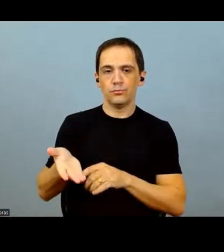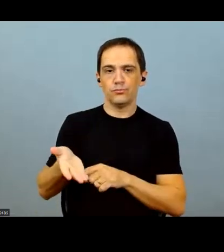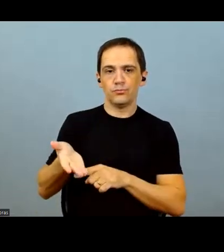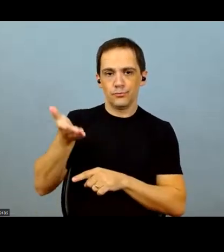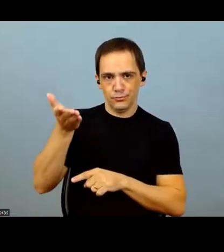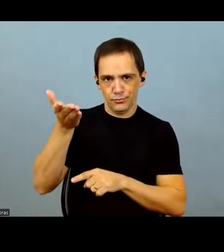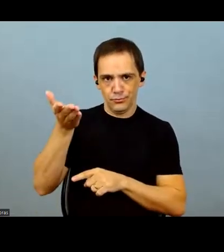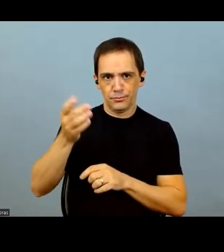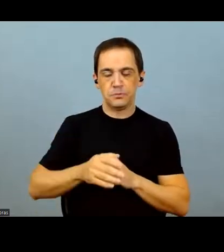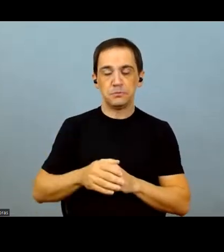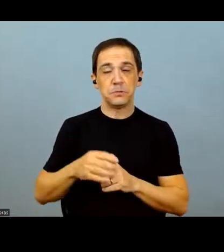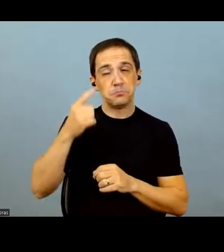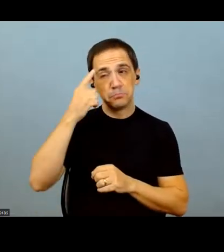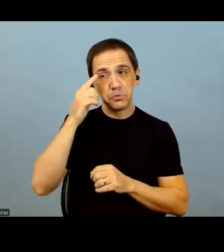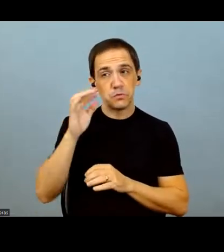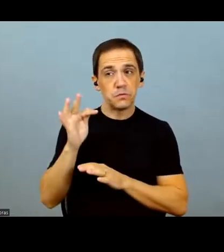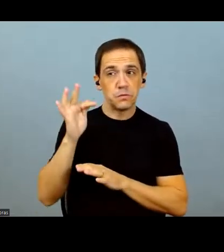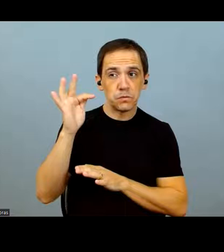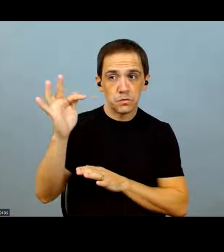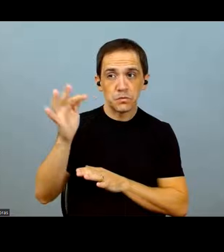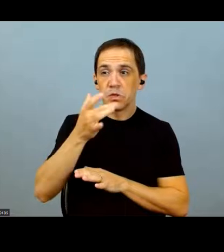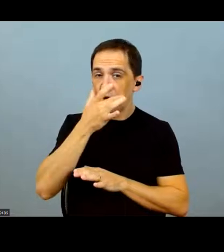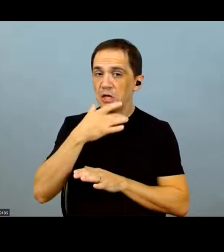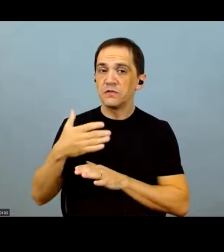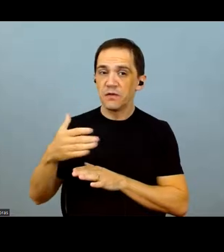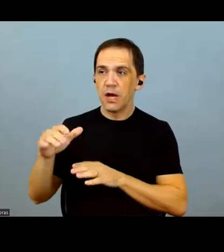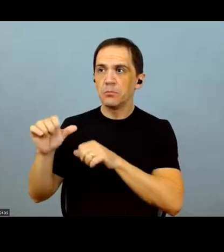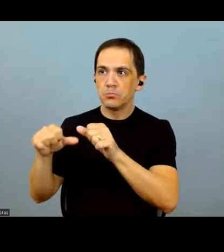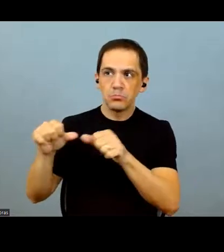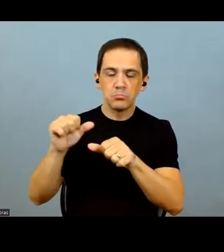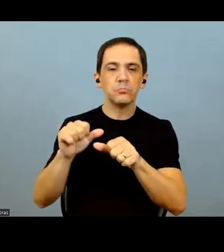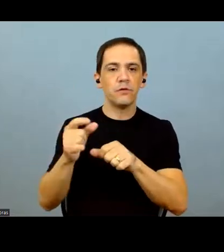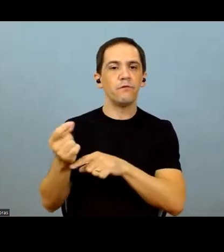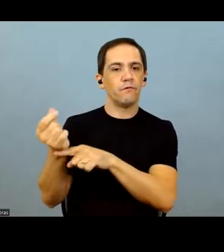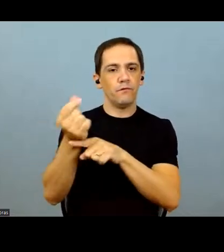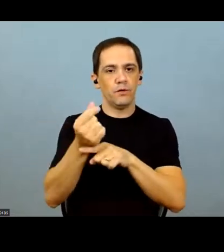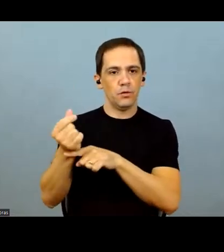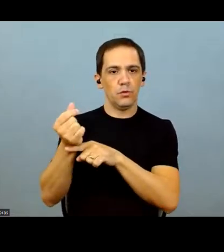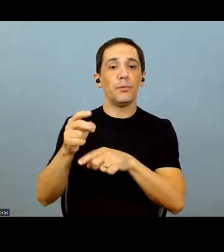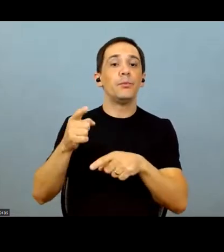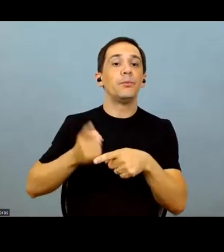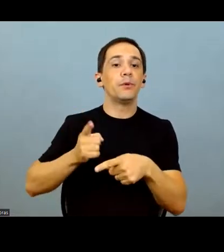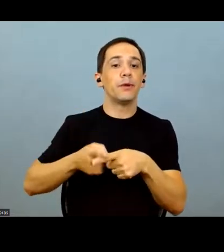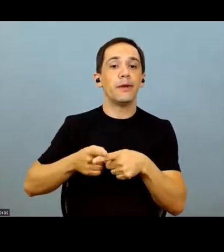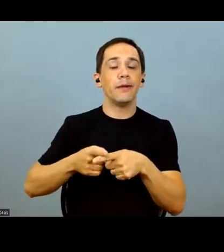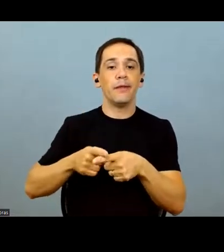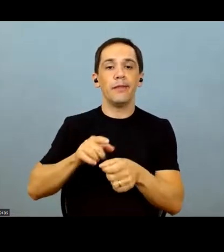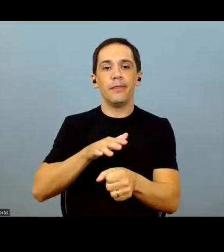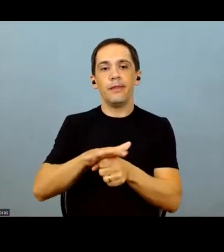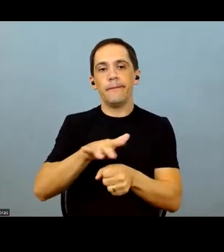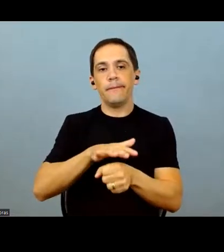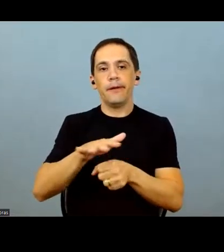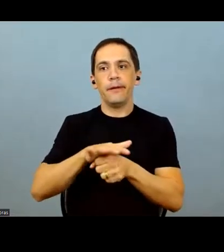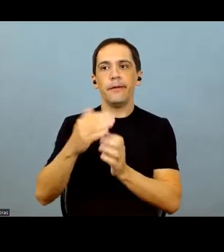prices are high. We believe that there will be price adjustments a long time